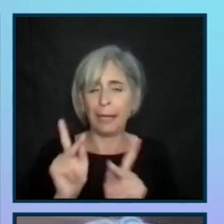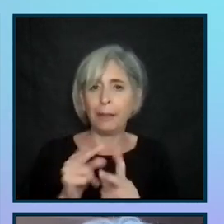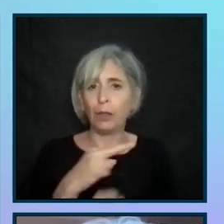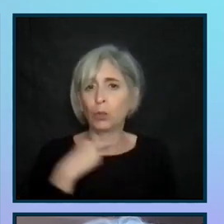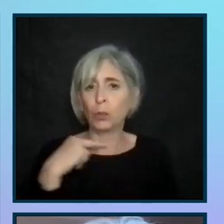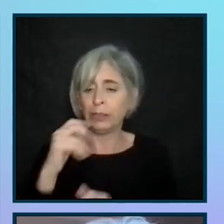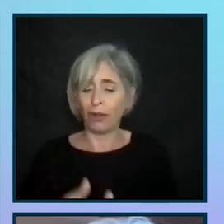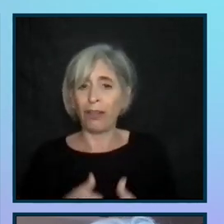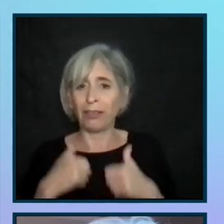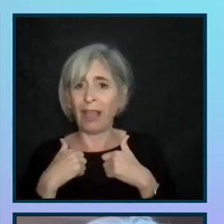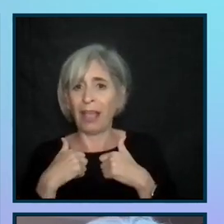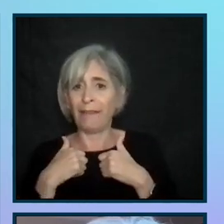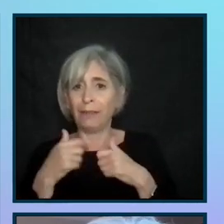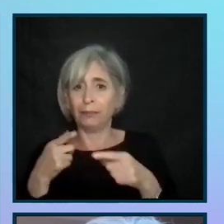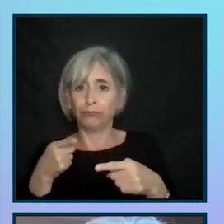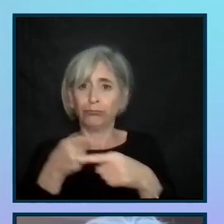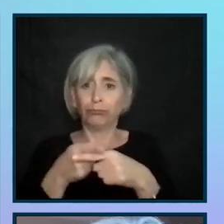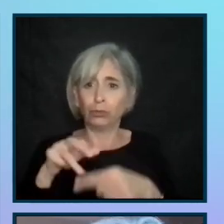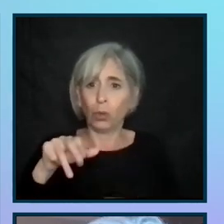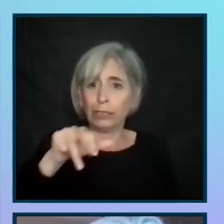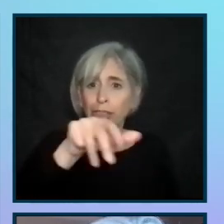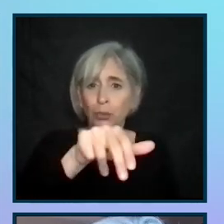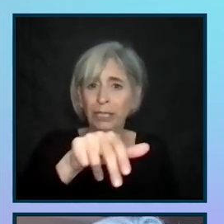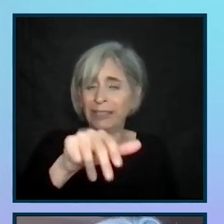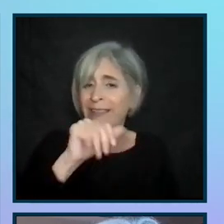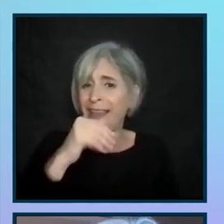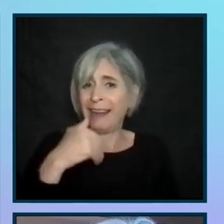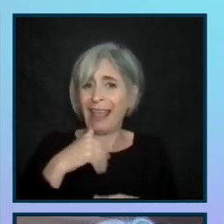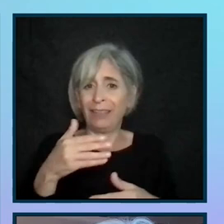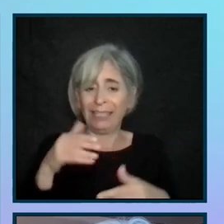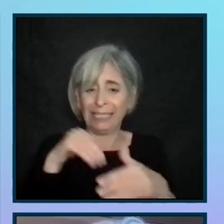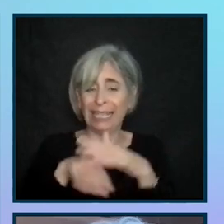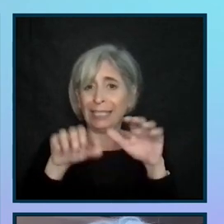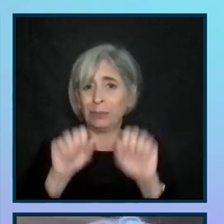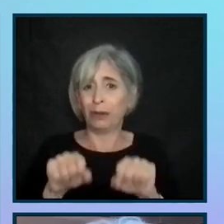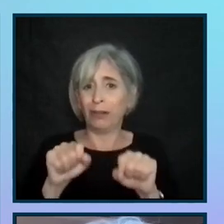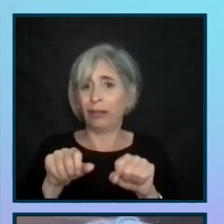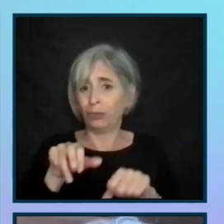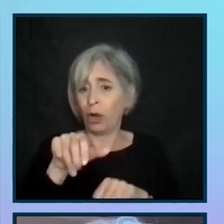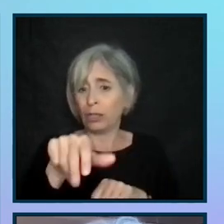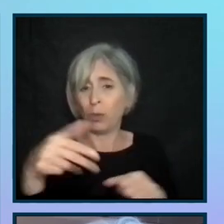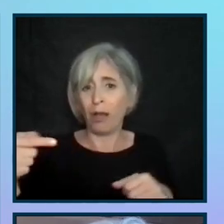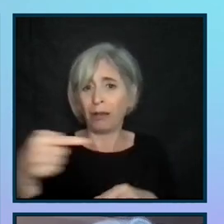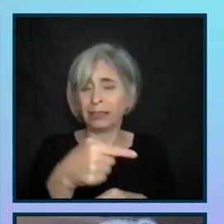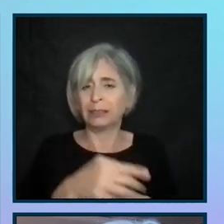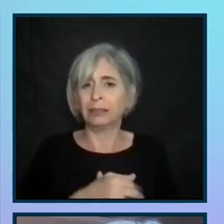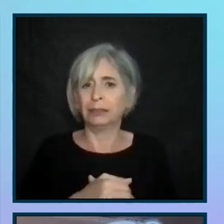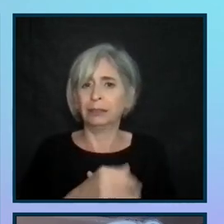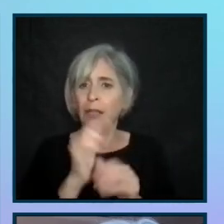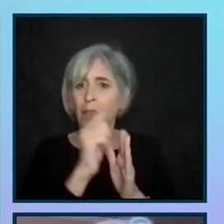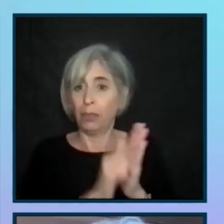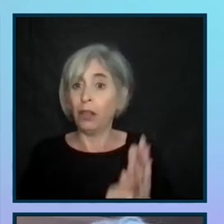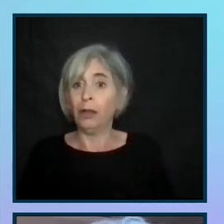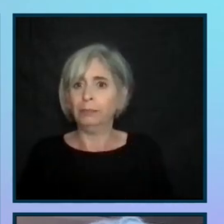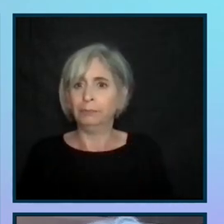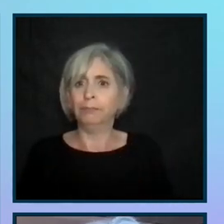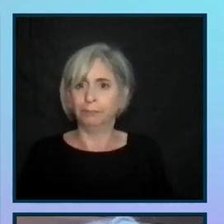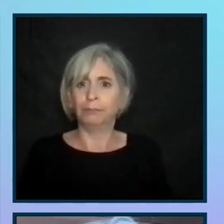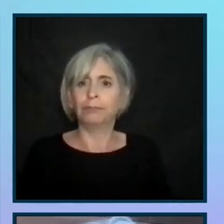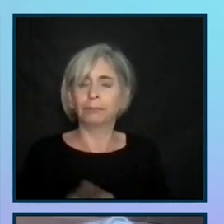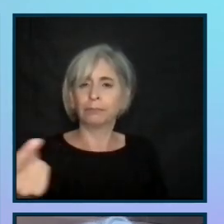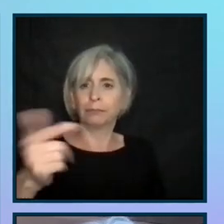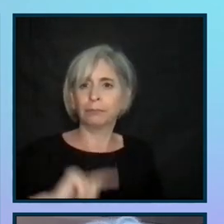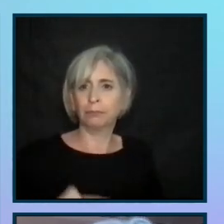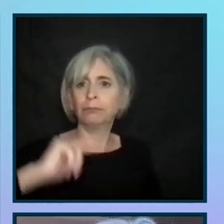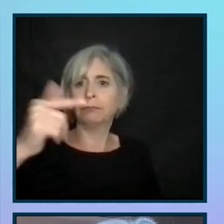lives crossing streets that don't have accessible pedestrian signals. Talking about the law without emotion, you know, people get very